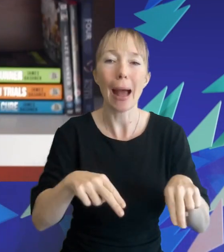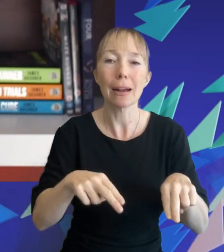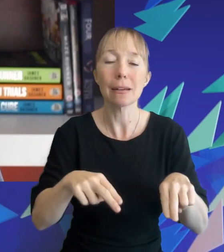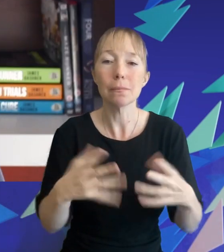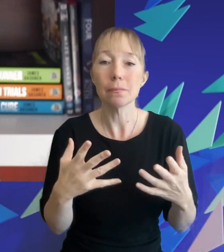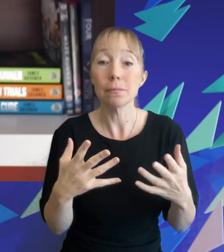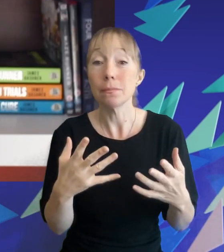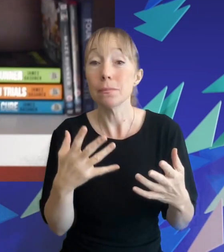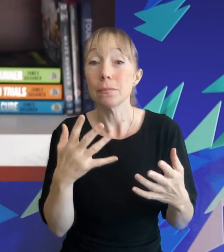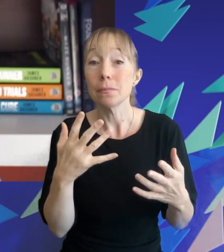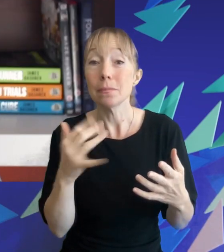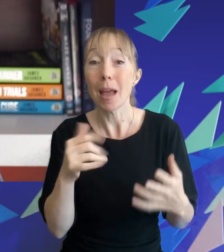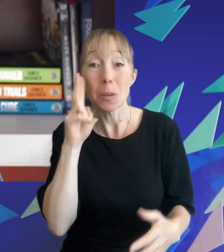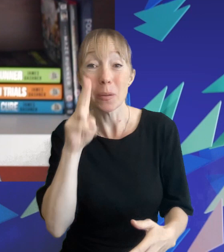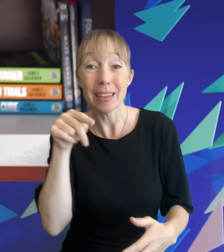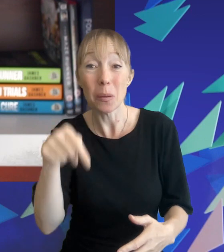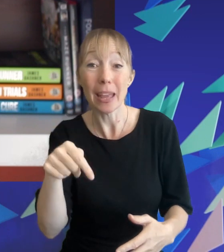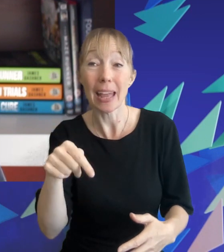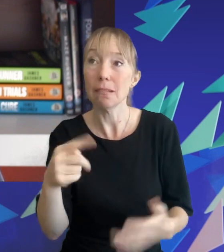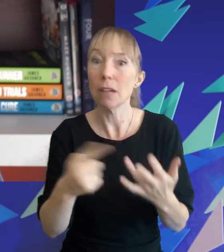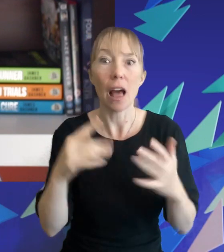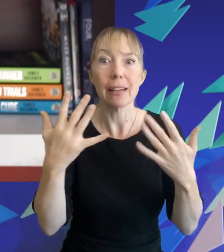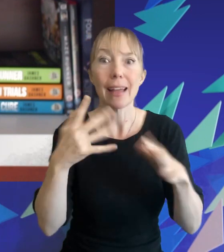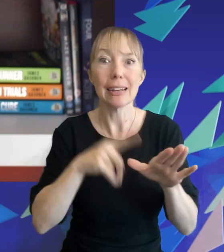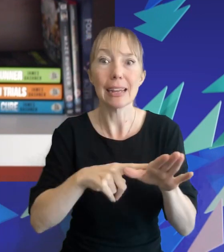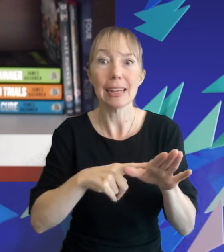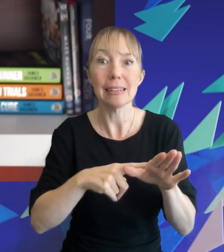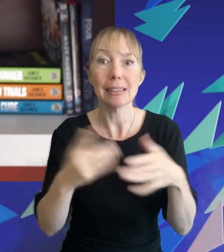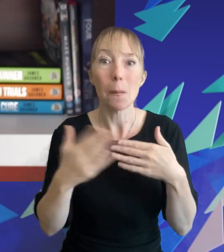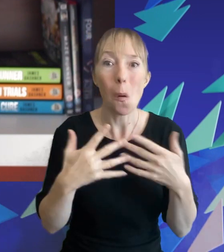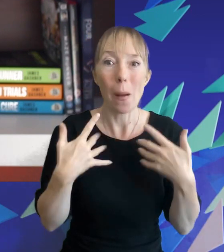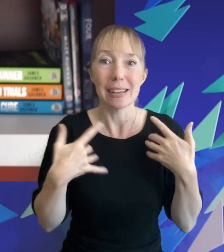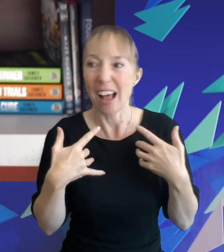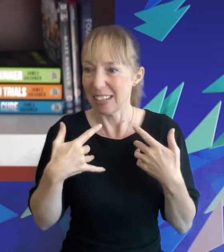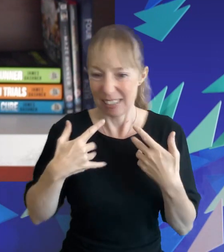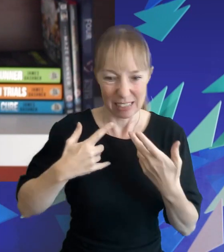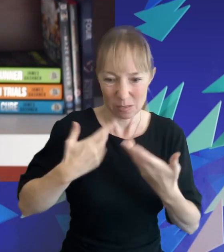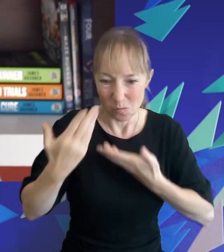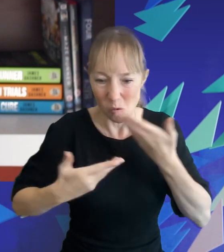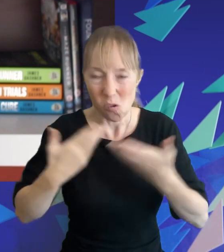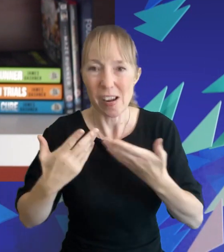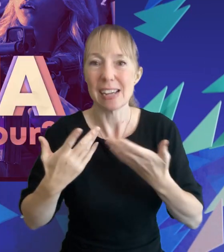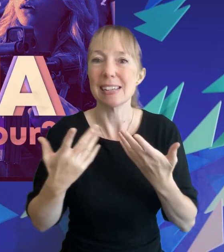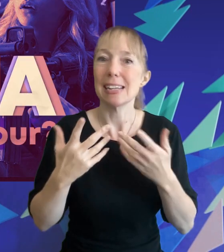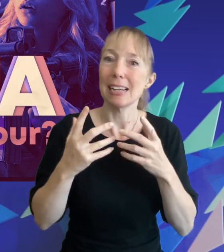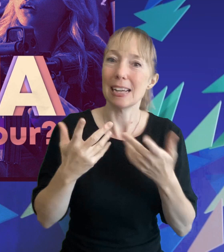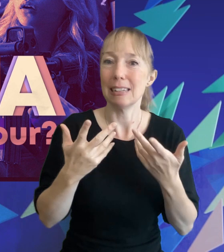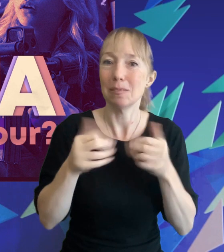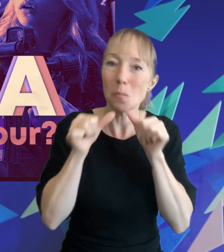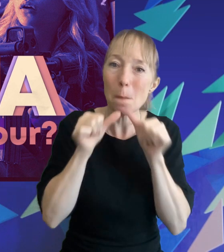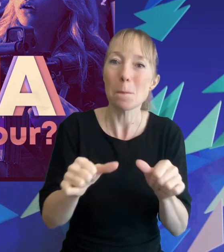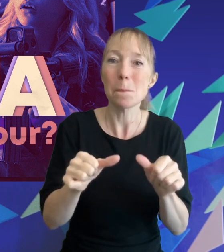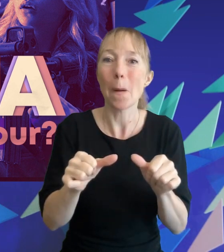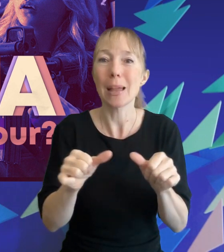who knows we might just see you here again in another 10 years with more exciting twists and turns in the pop culture phenomenon that is the YA